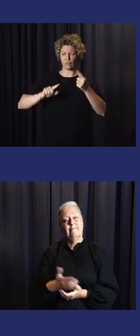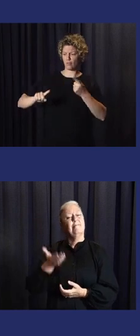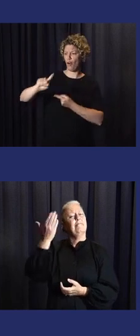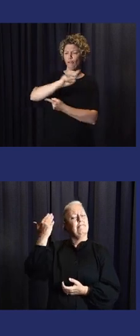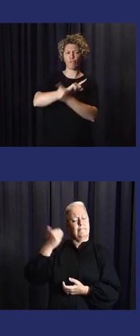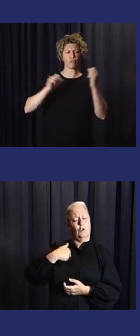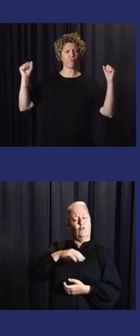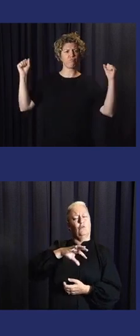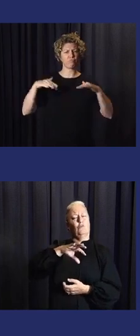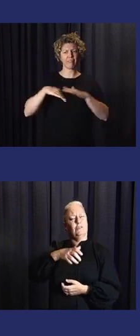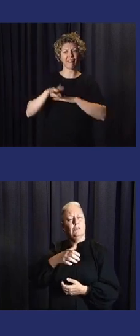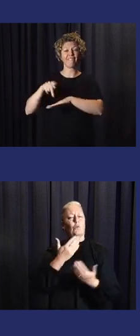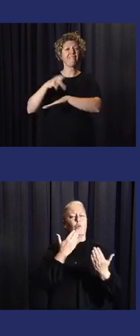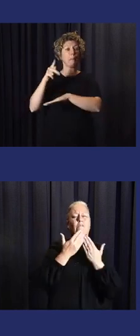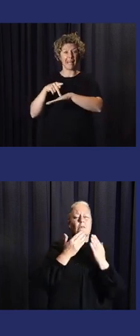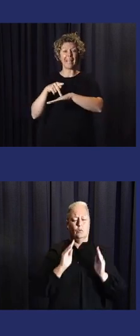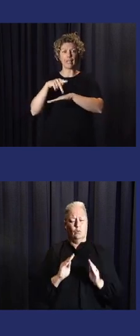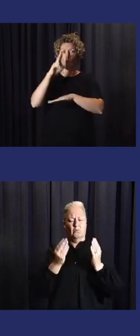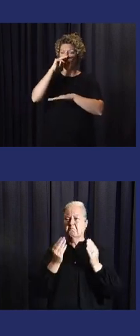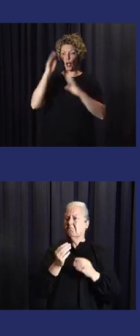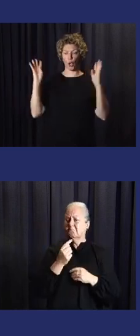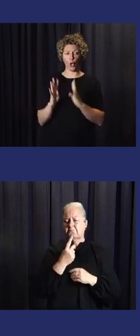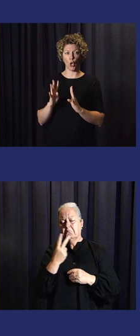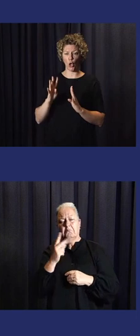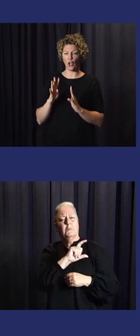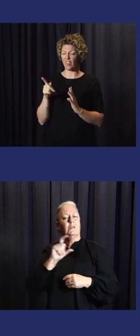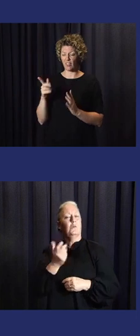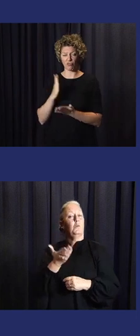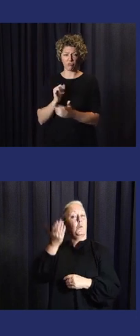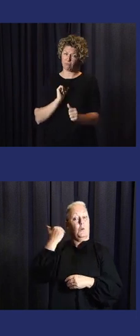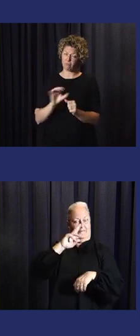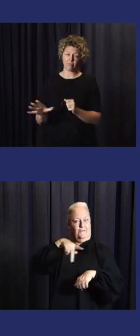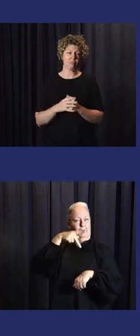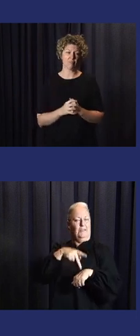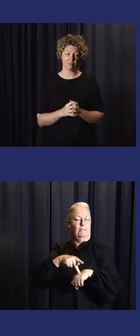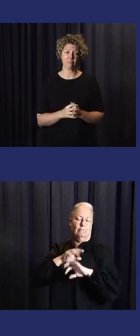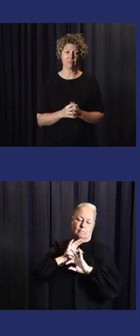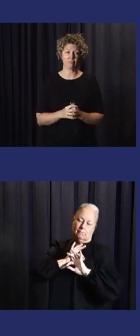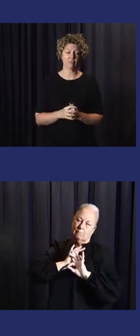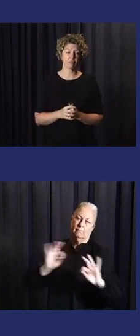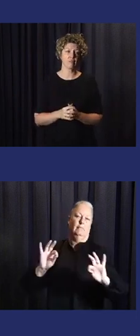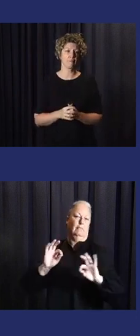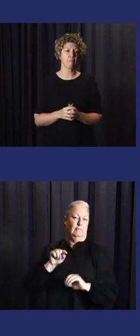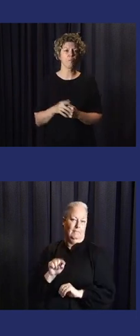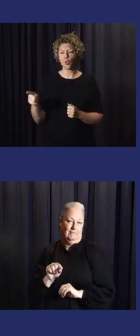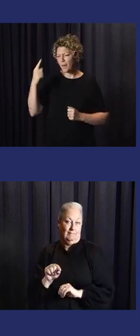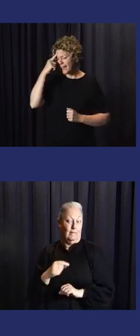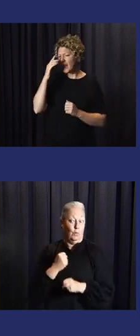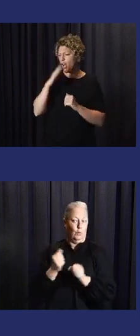We had a very, very successful regional conference of youth a couple of weeks ago in the Philippines,